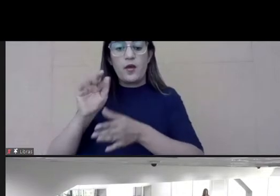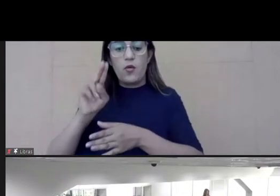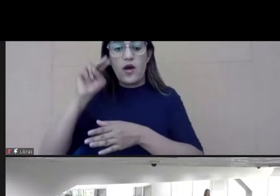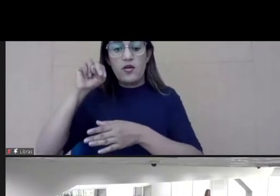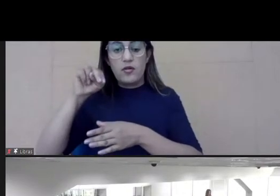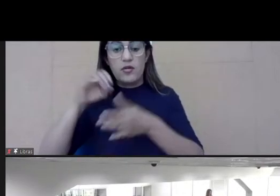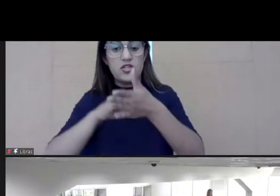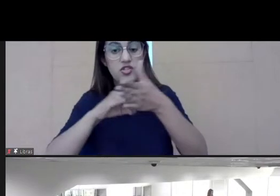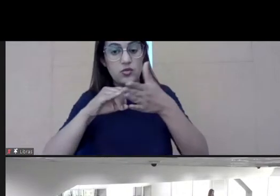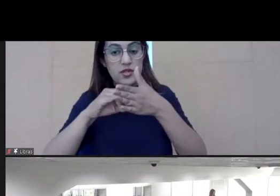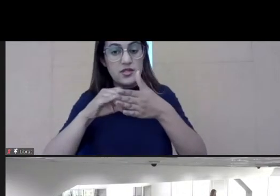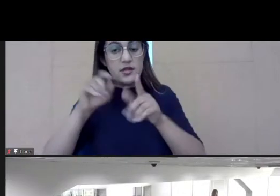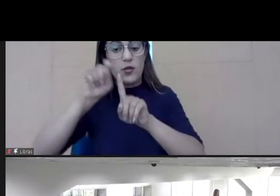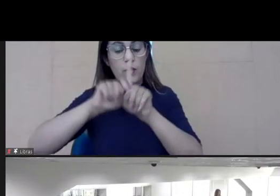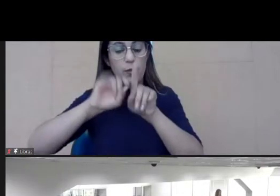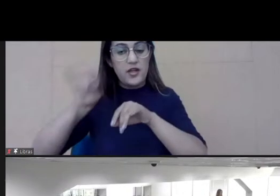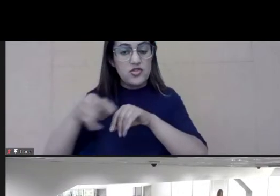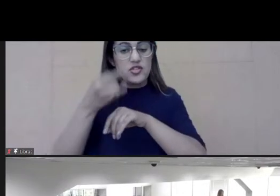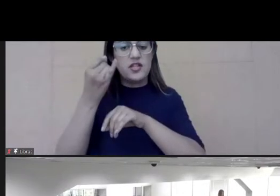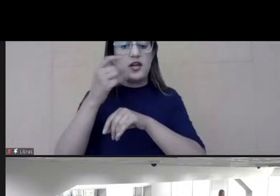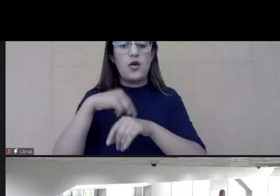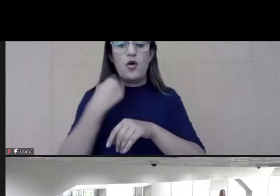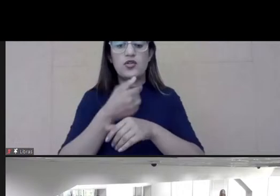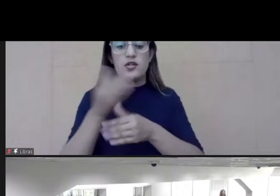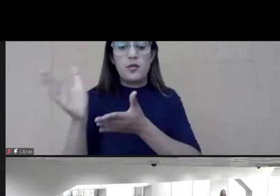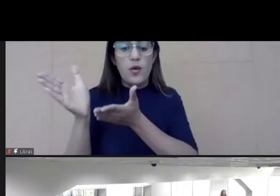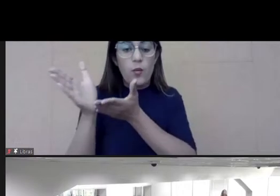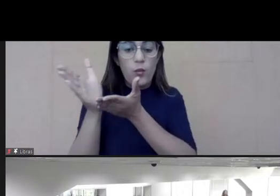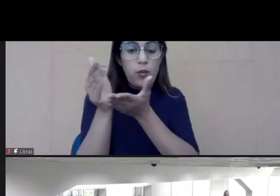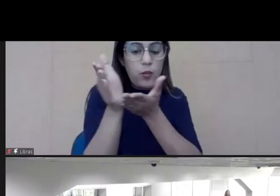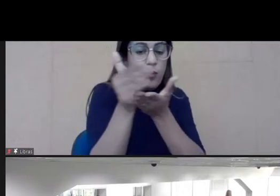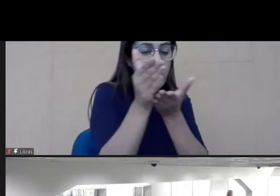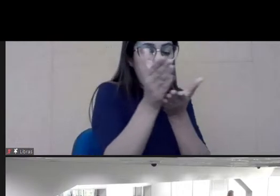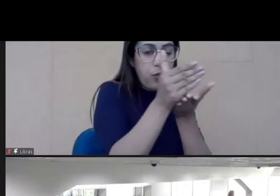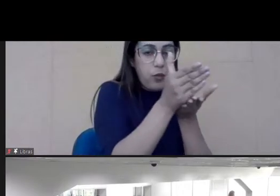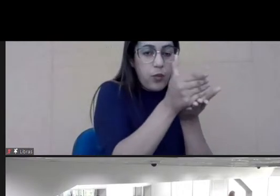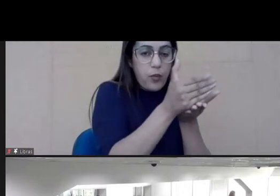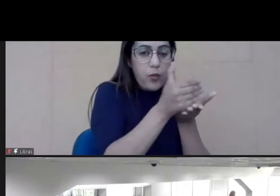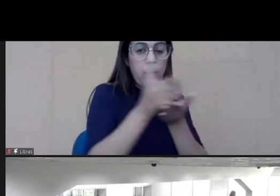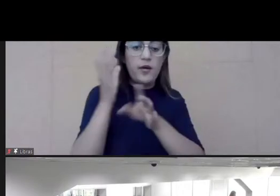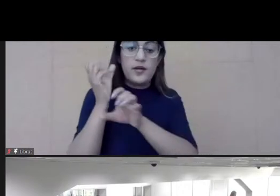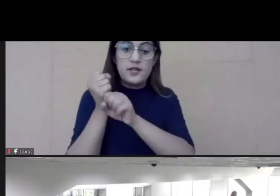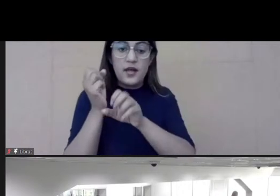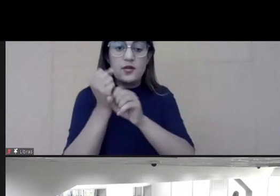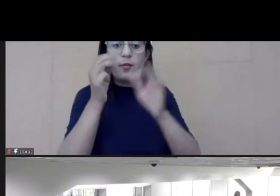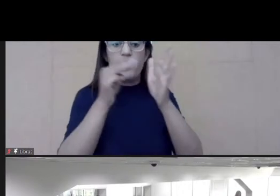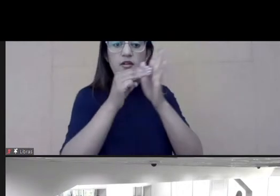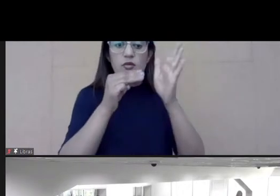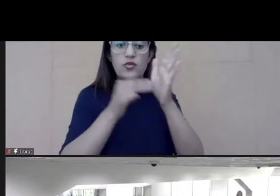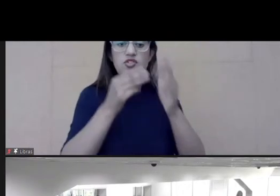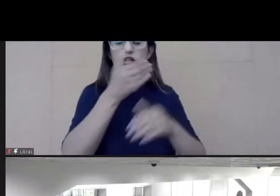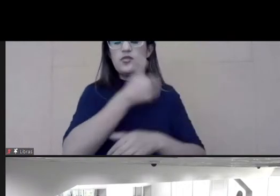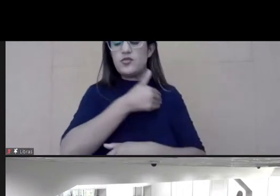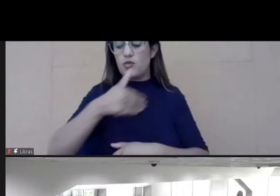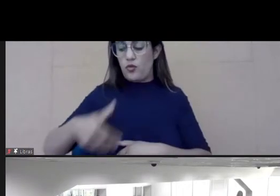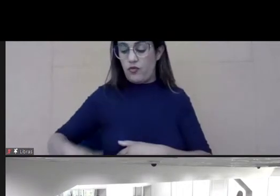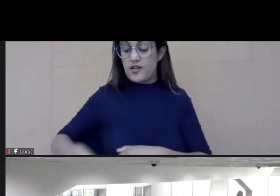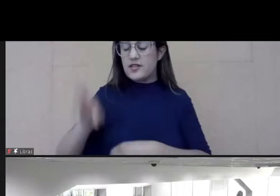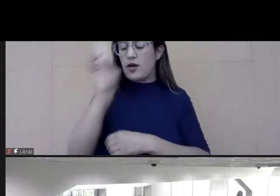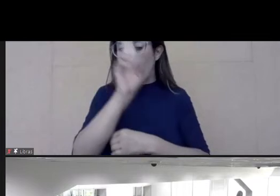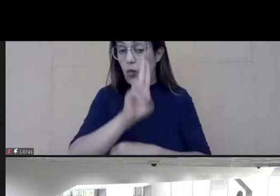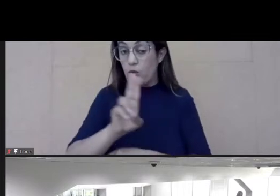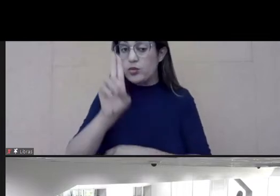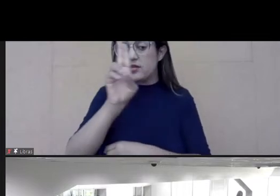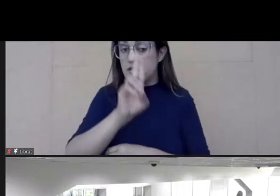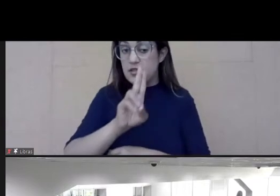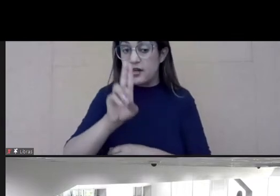are collecting data on the methodologies that governments are using to both assess gaps in their capacity and capability